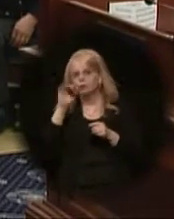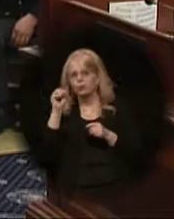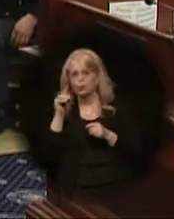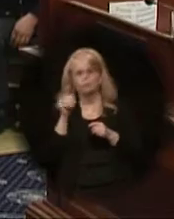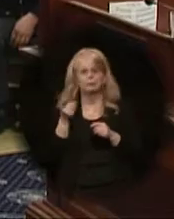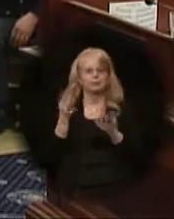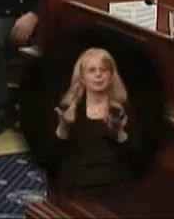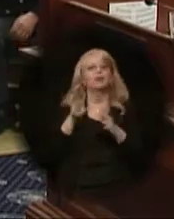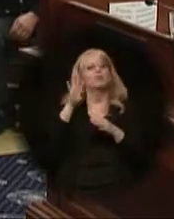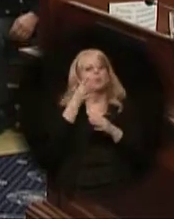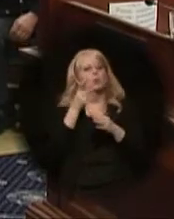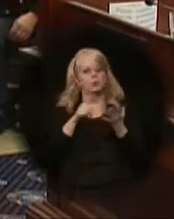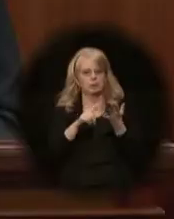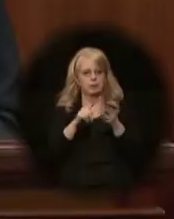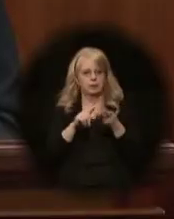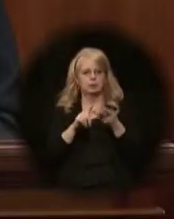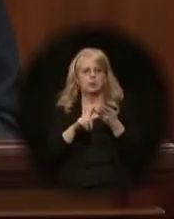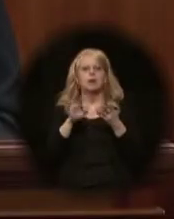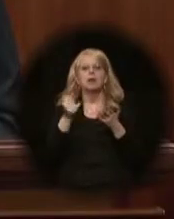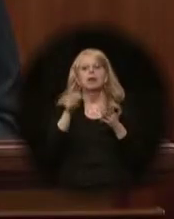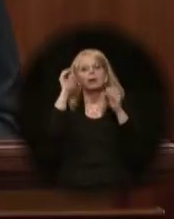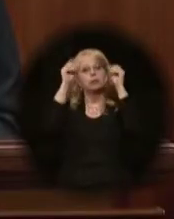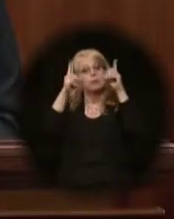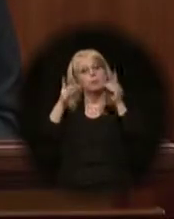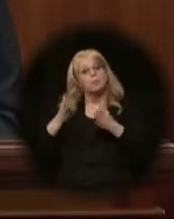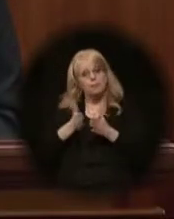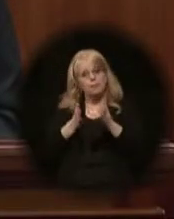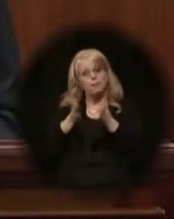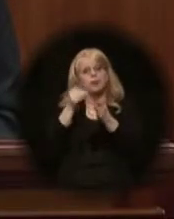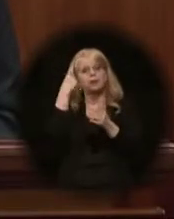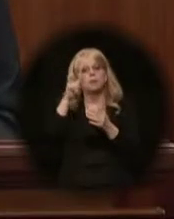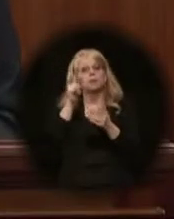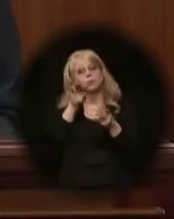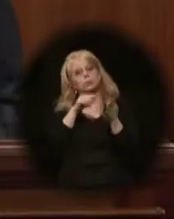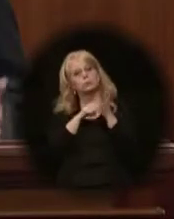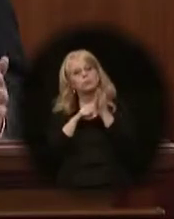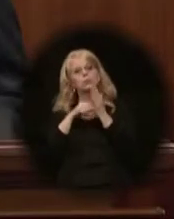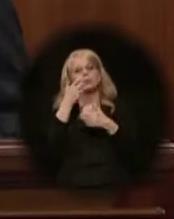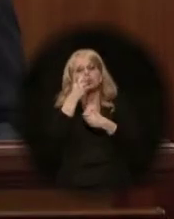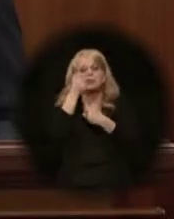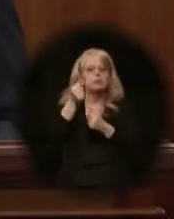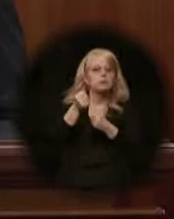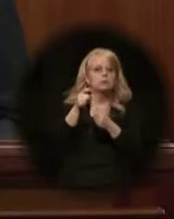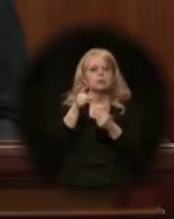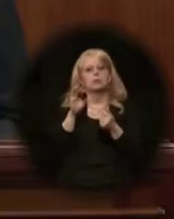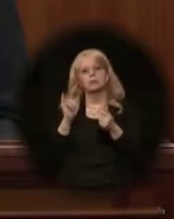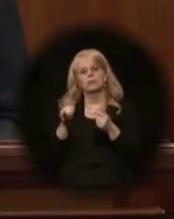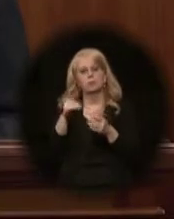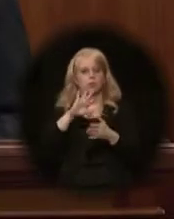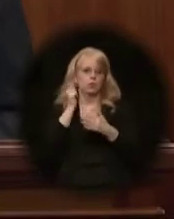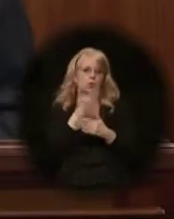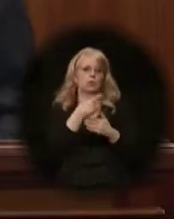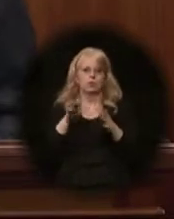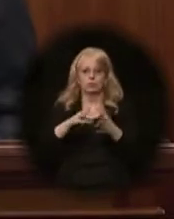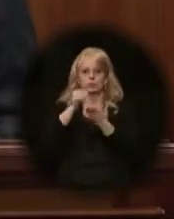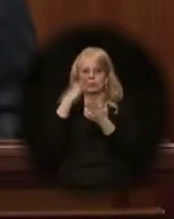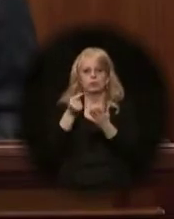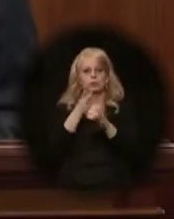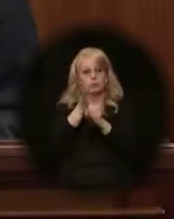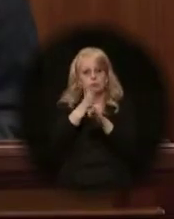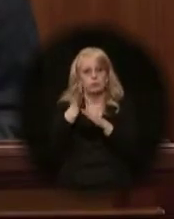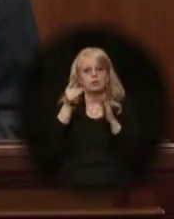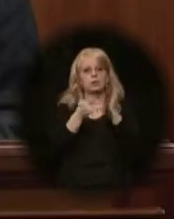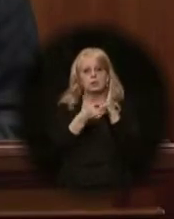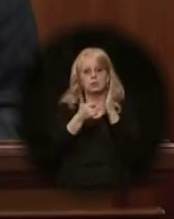Fourth, we must offer educational paths that reflect the choices and interests of all our students. Career technical education